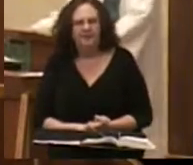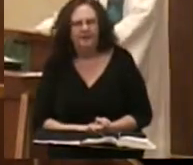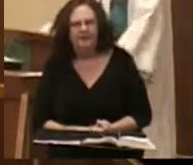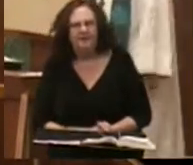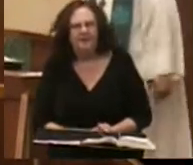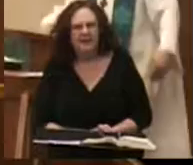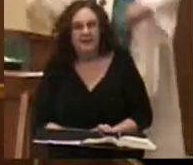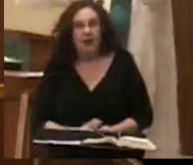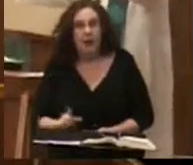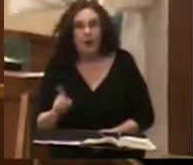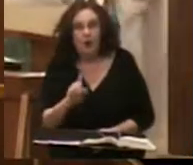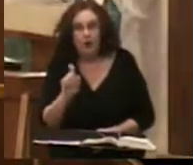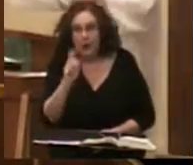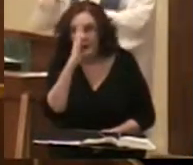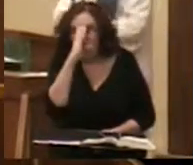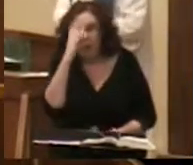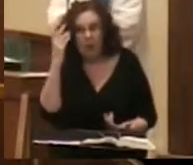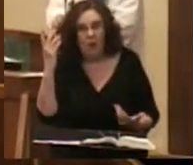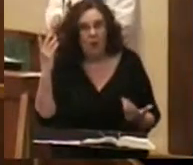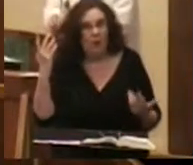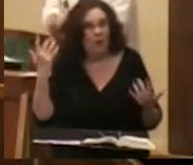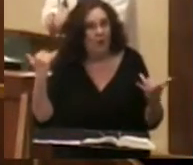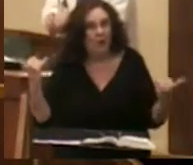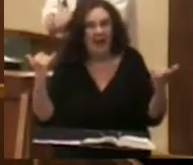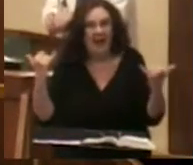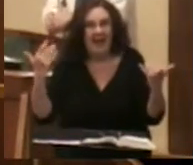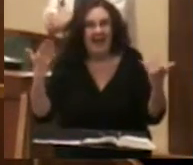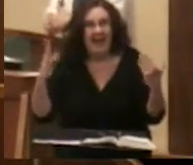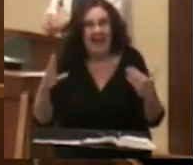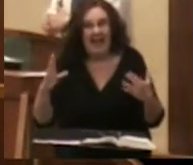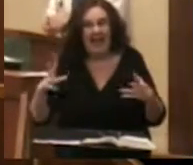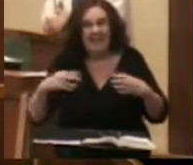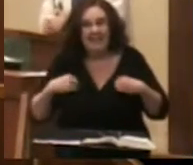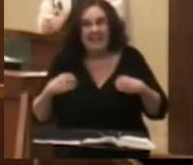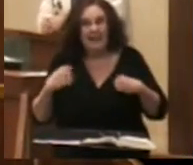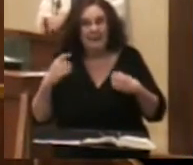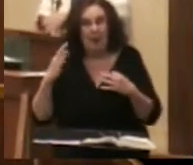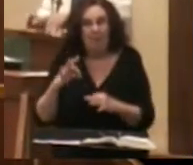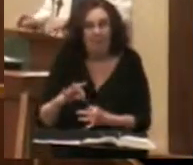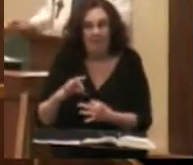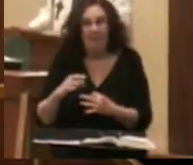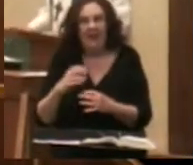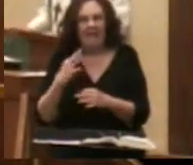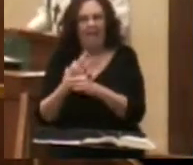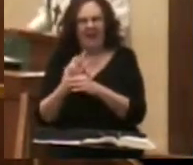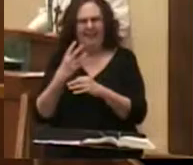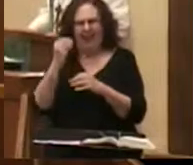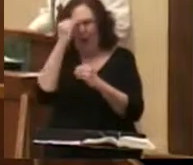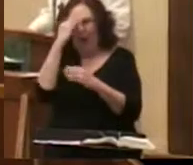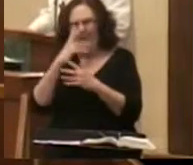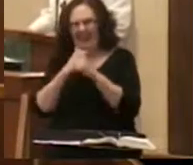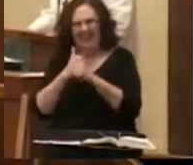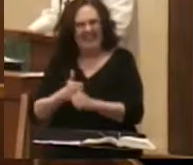Well, you should know right off the bat that God accepts nothing less than perfect faith and obedience.